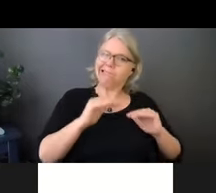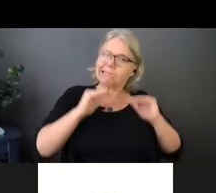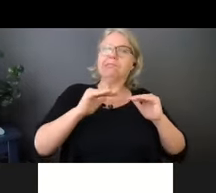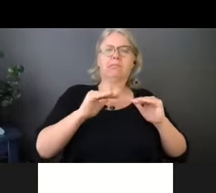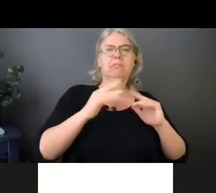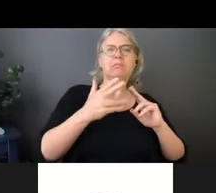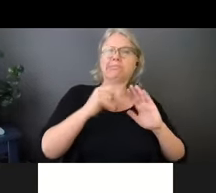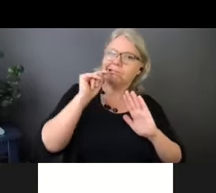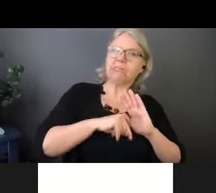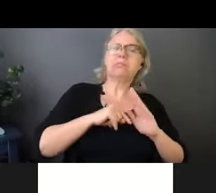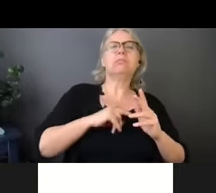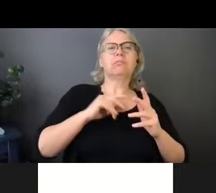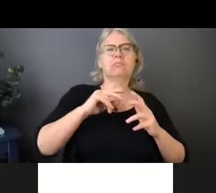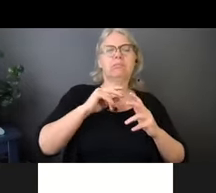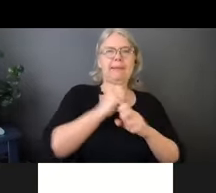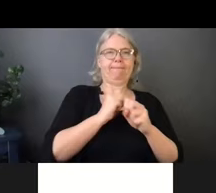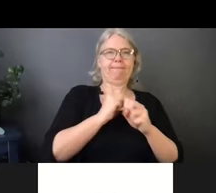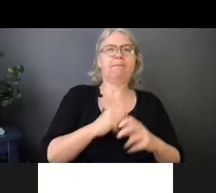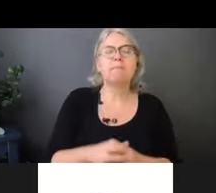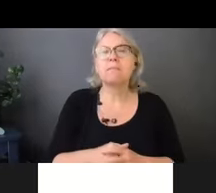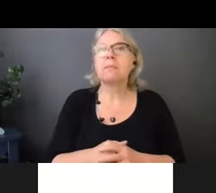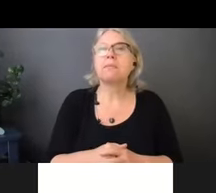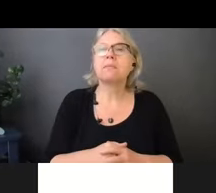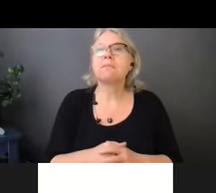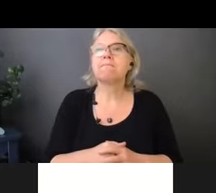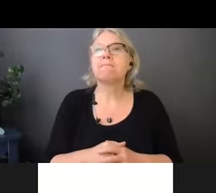And connected, um, to that, uh,